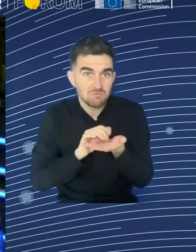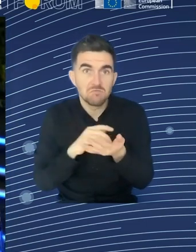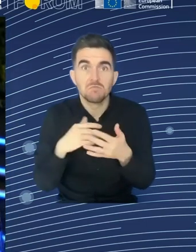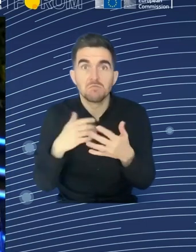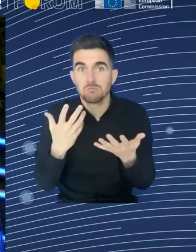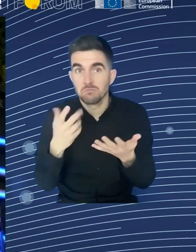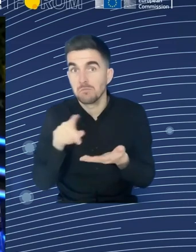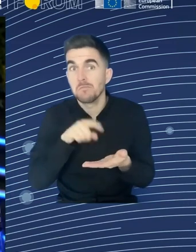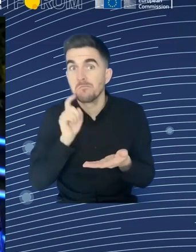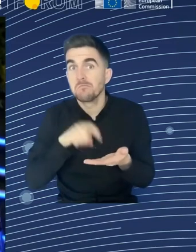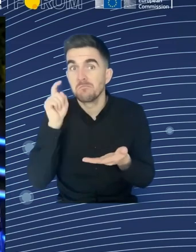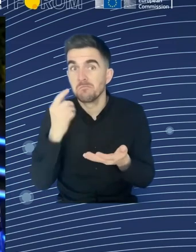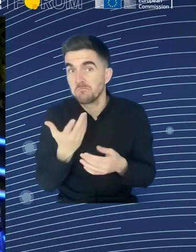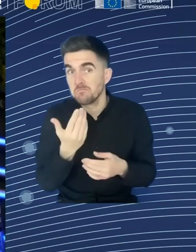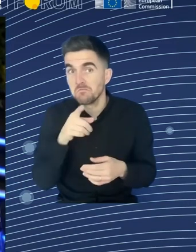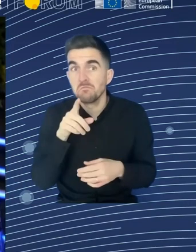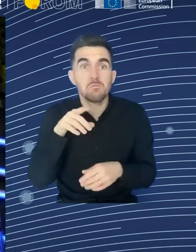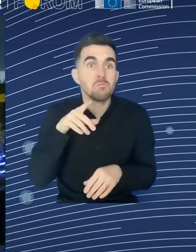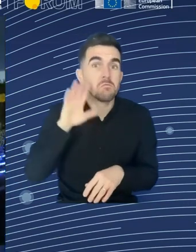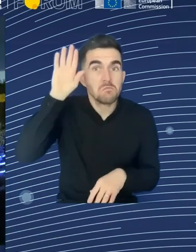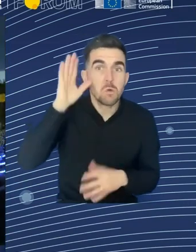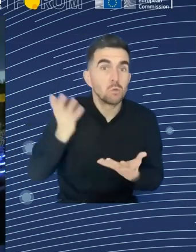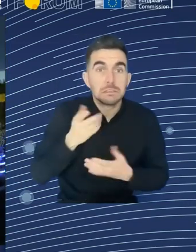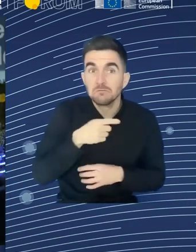Kenneth? I mean, all of them is a very diplomatic answer.